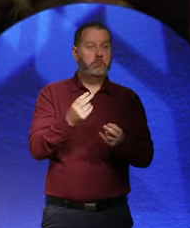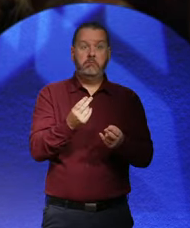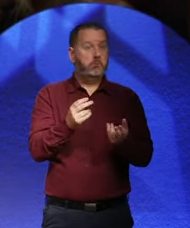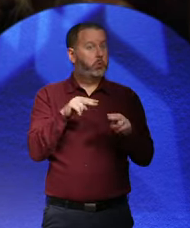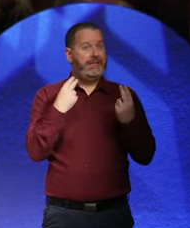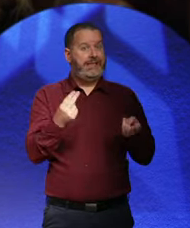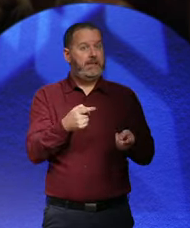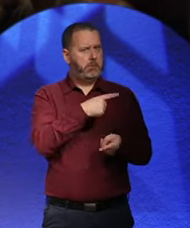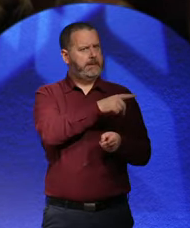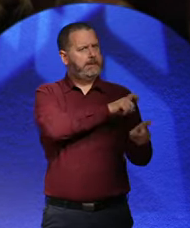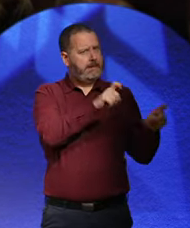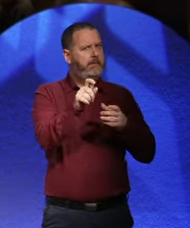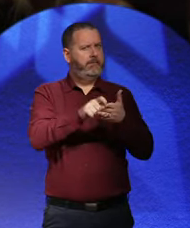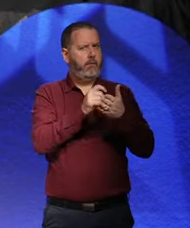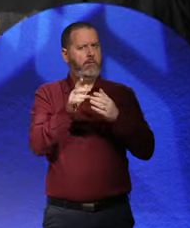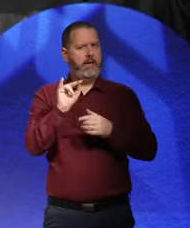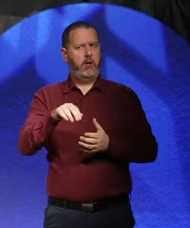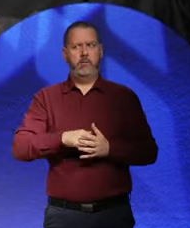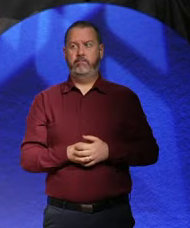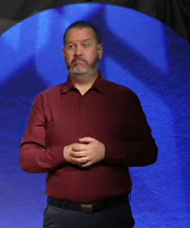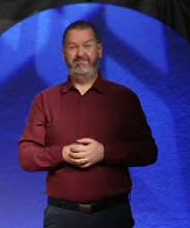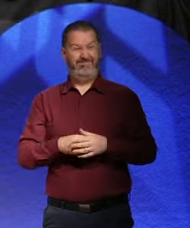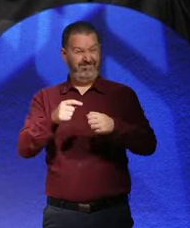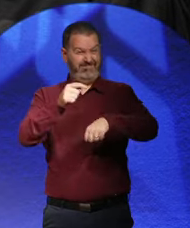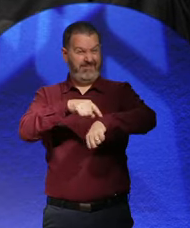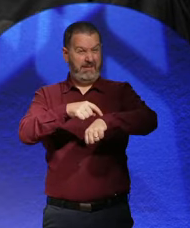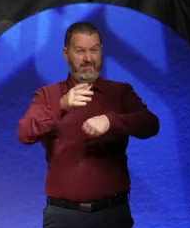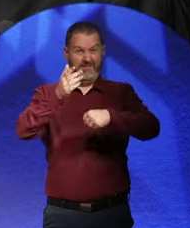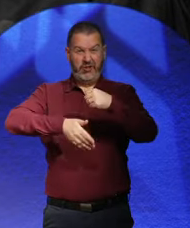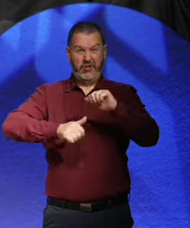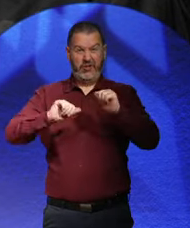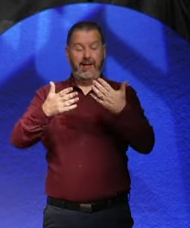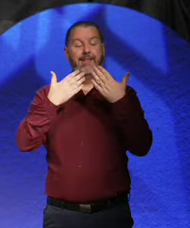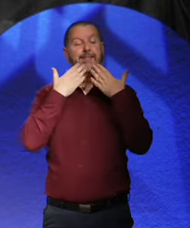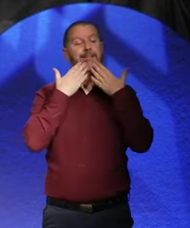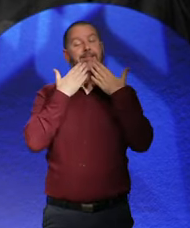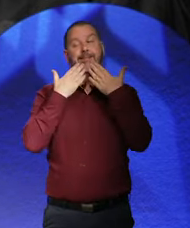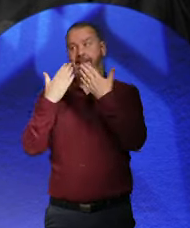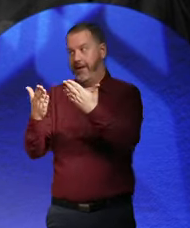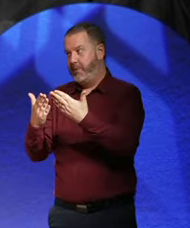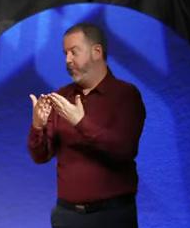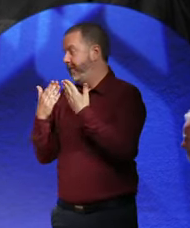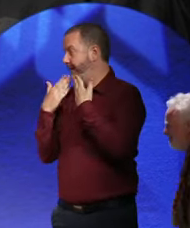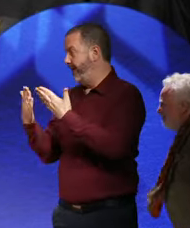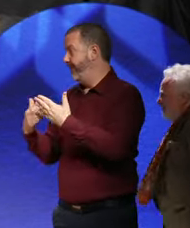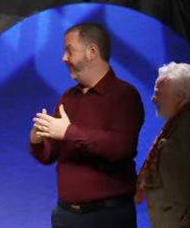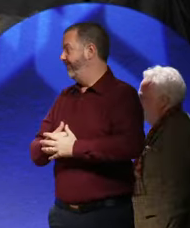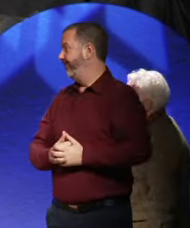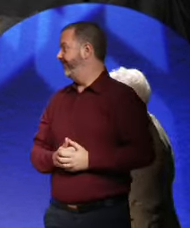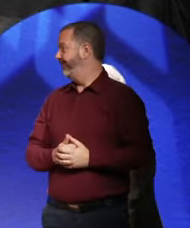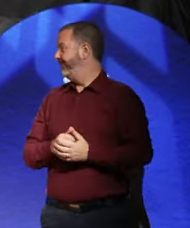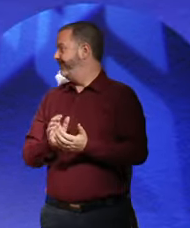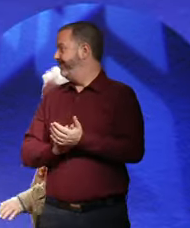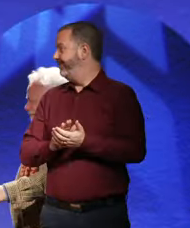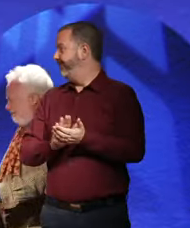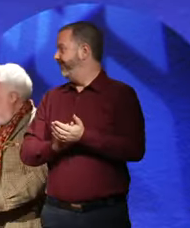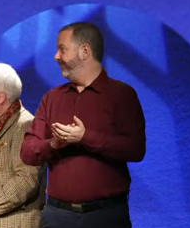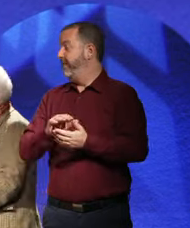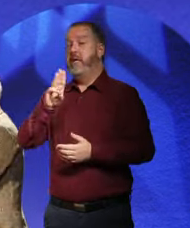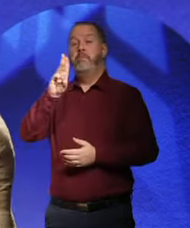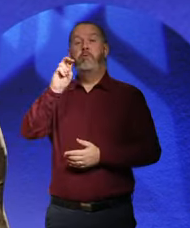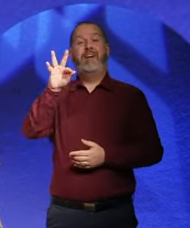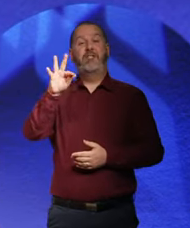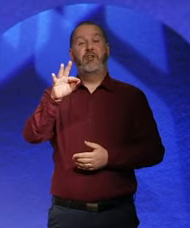Okay. Is that? I think that's it, yeah. That's the end. Thank you so much, folks. And thank you, once again, Professor Frank